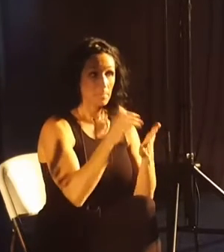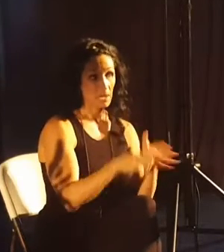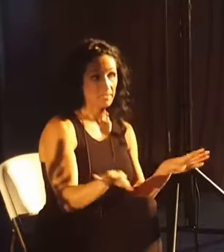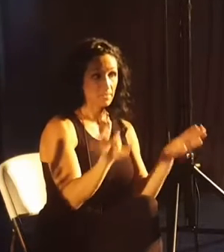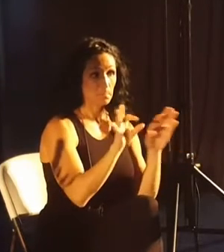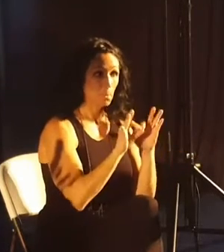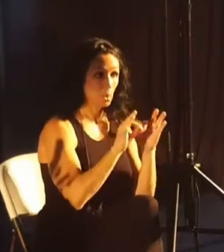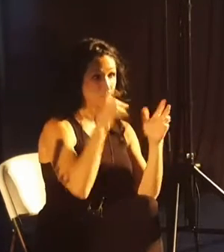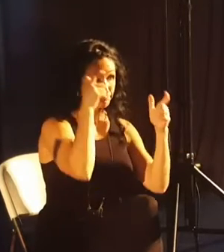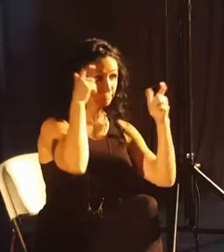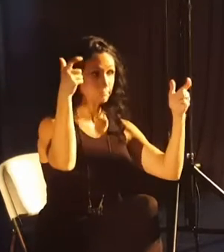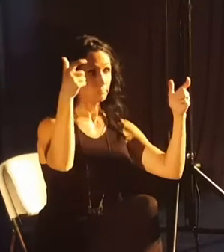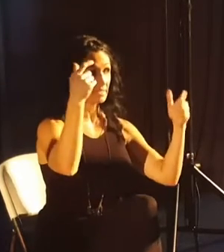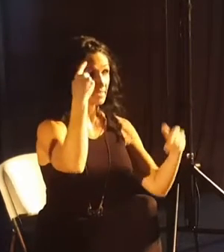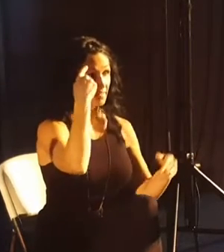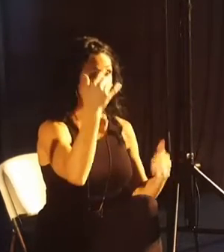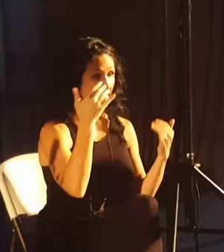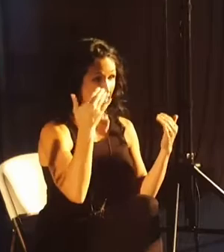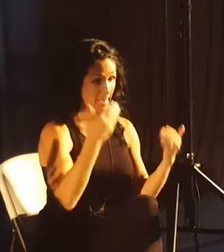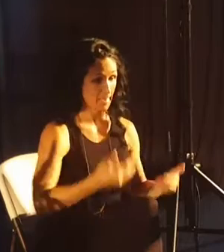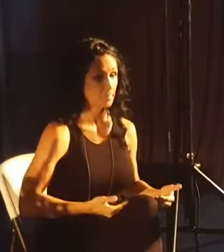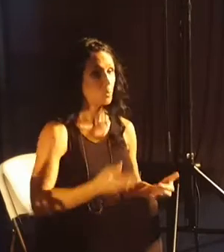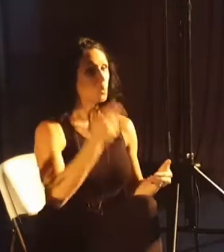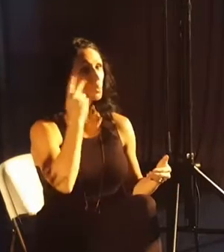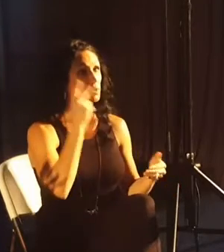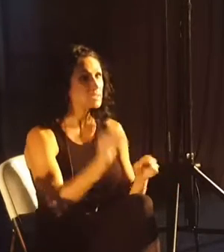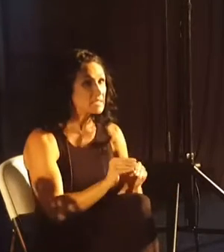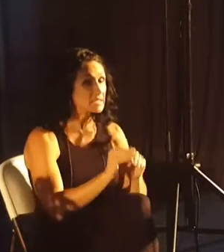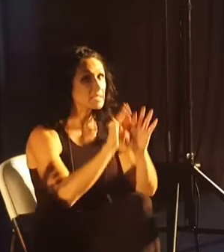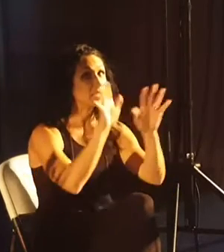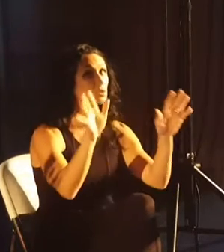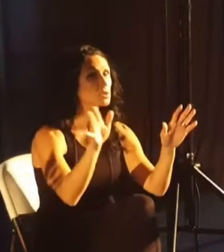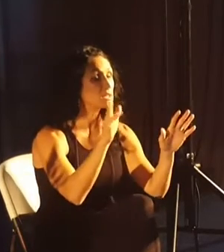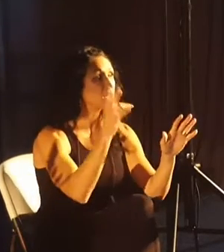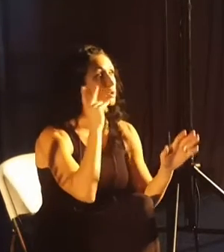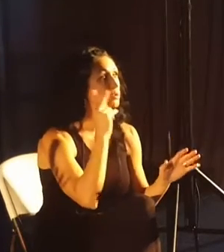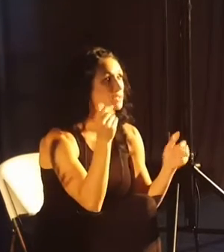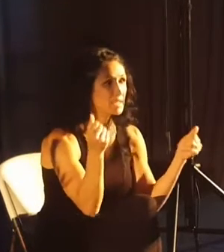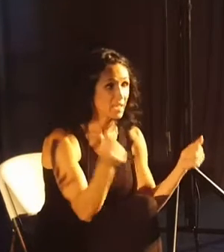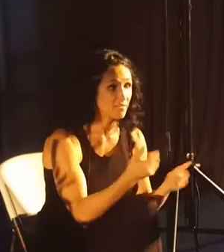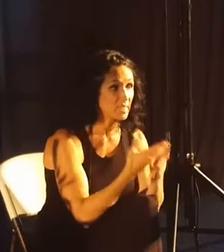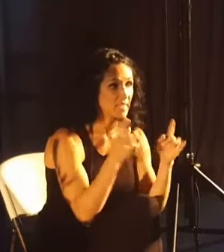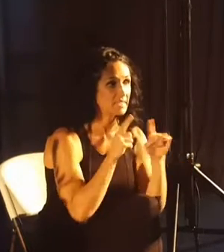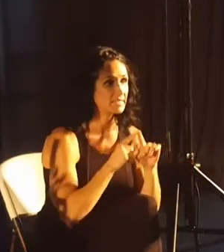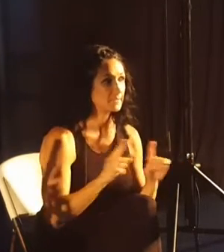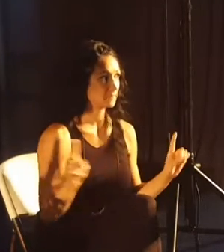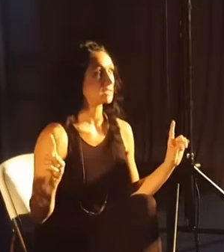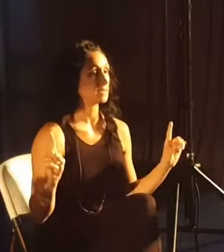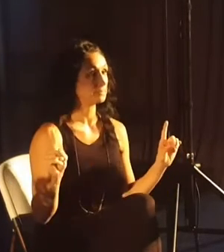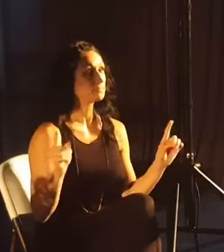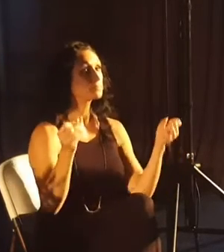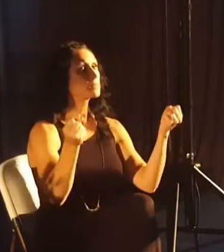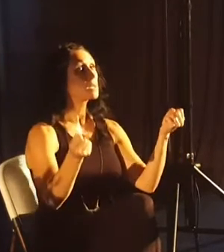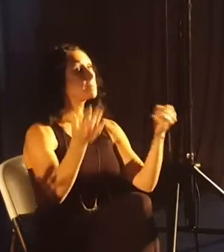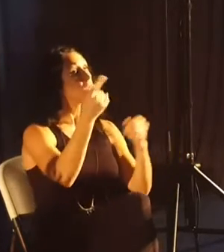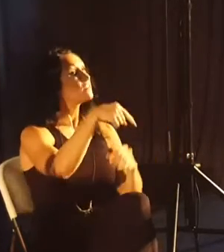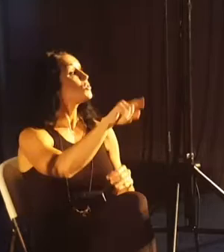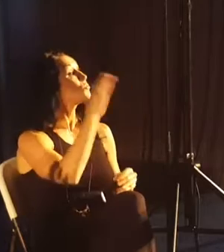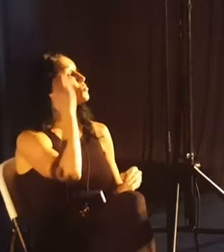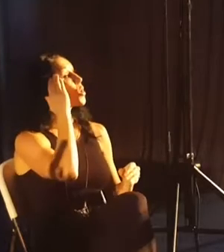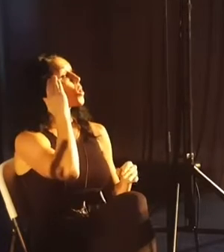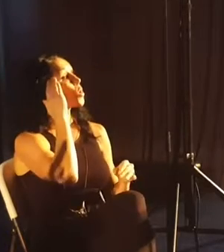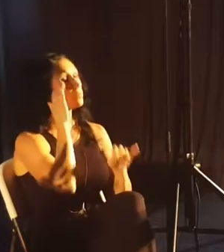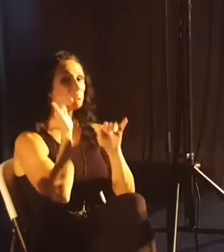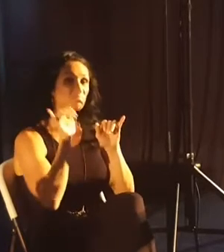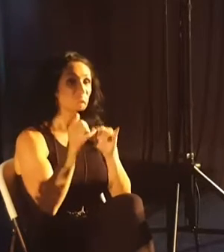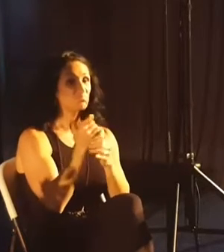think I am after all. When you see things clearly, you start to see everything differently. Many of you know, I spent a couple